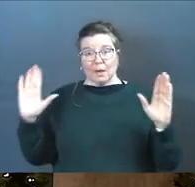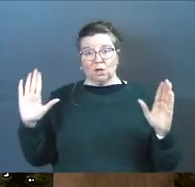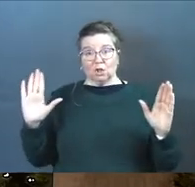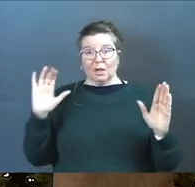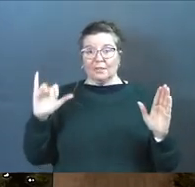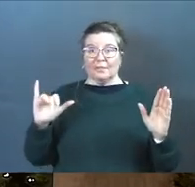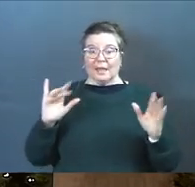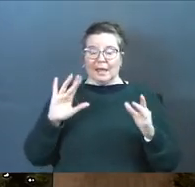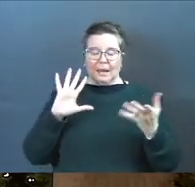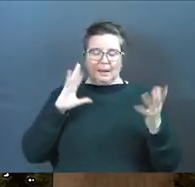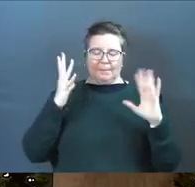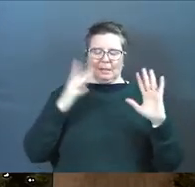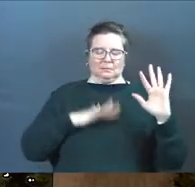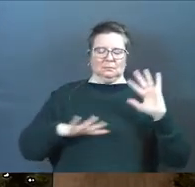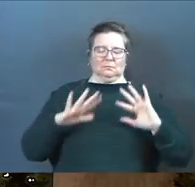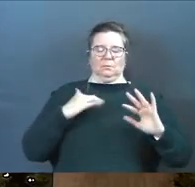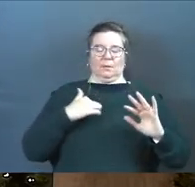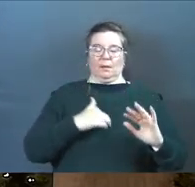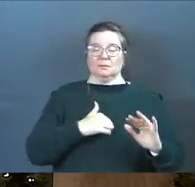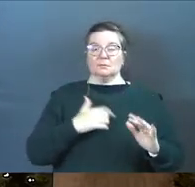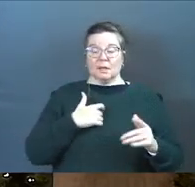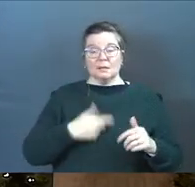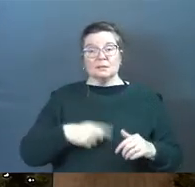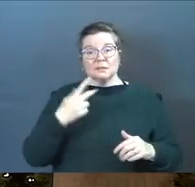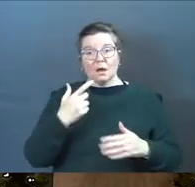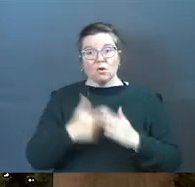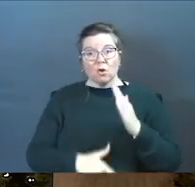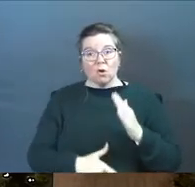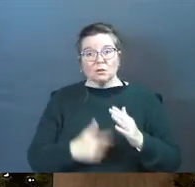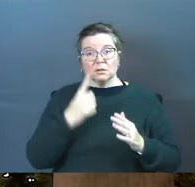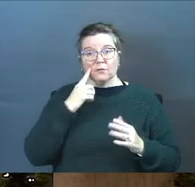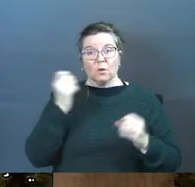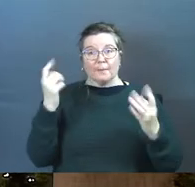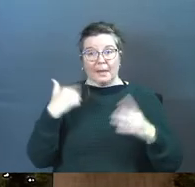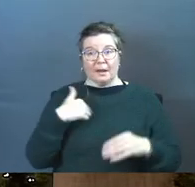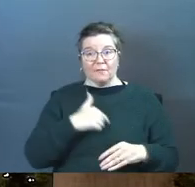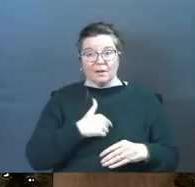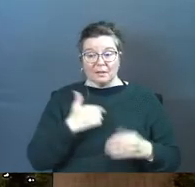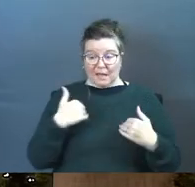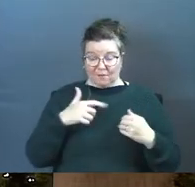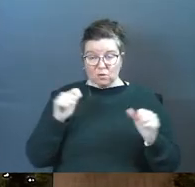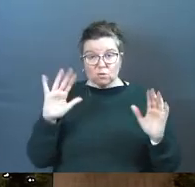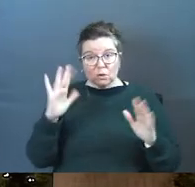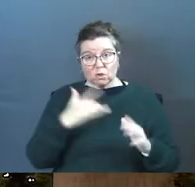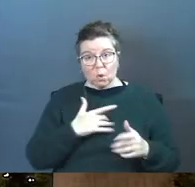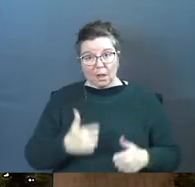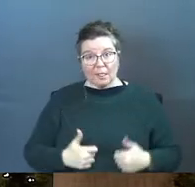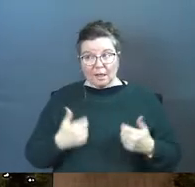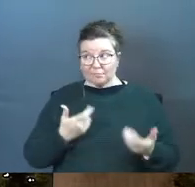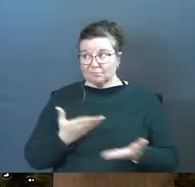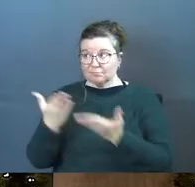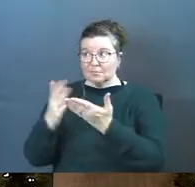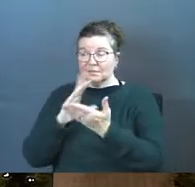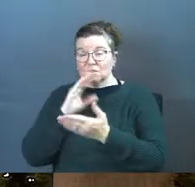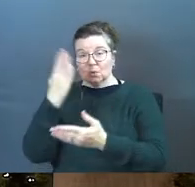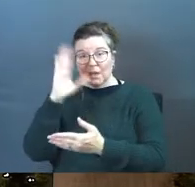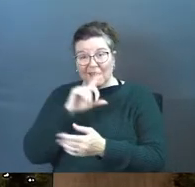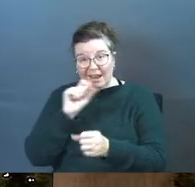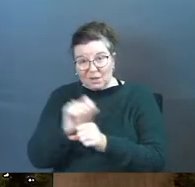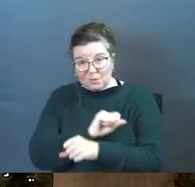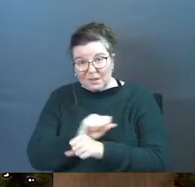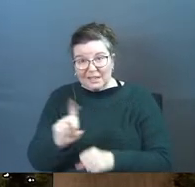that messes with us and it's a high cost for many of us have you surrendered your life to God actually